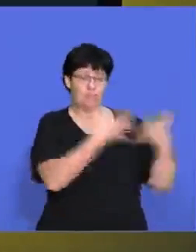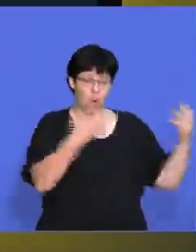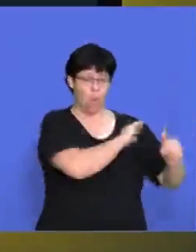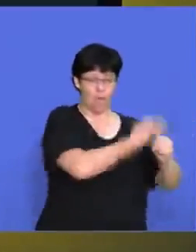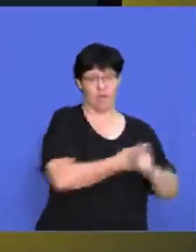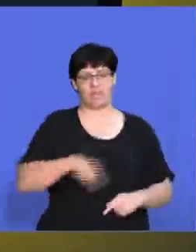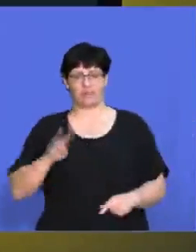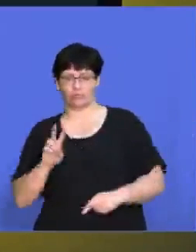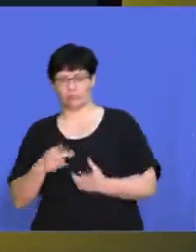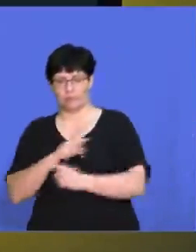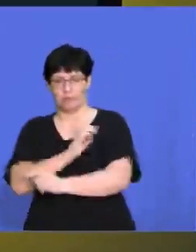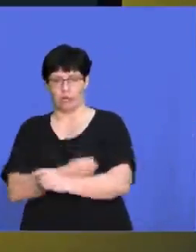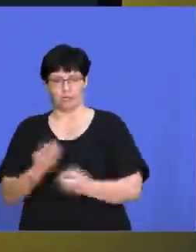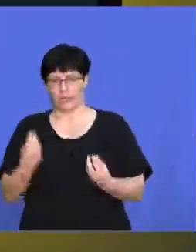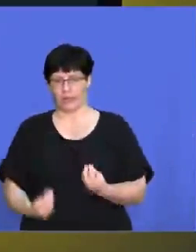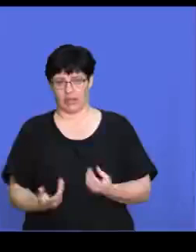as individual customers.